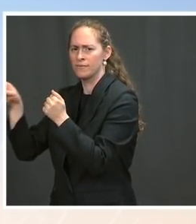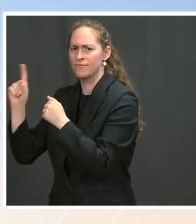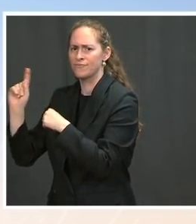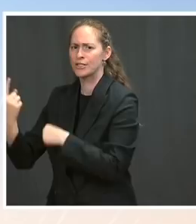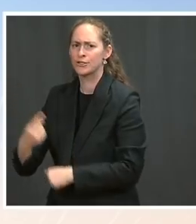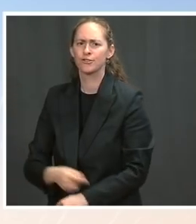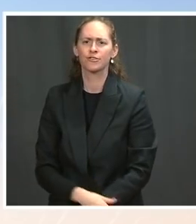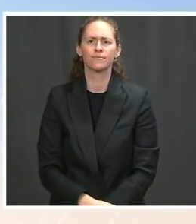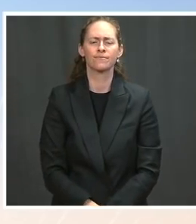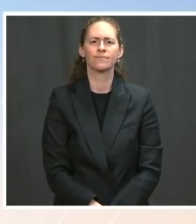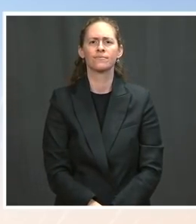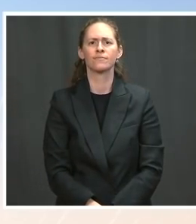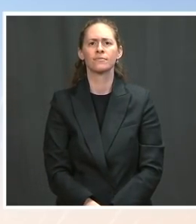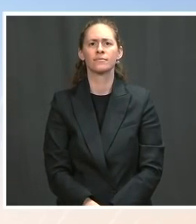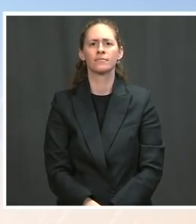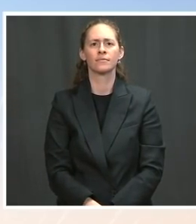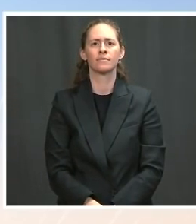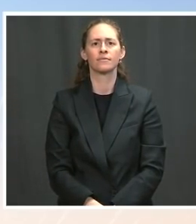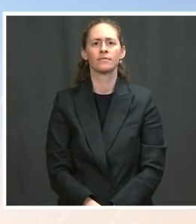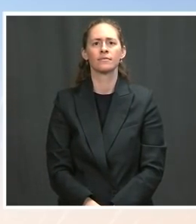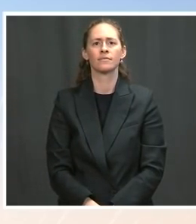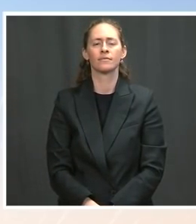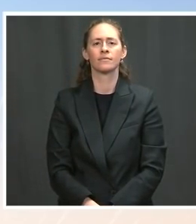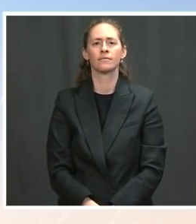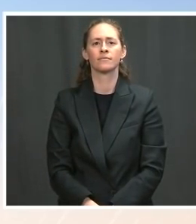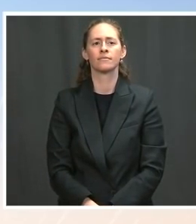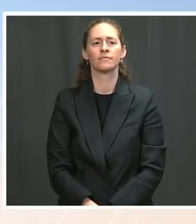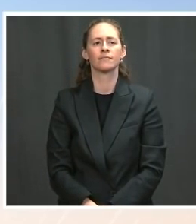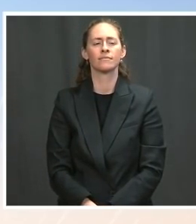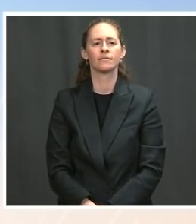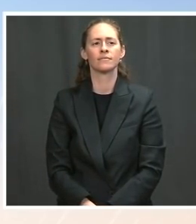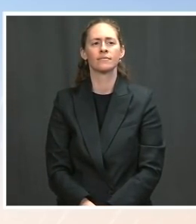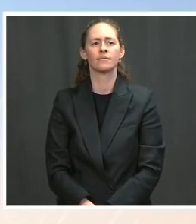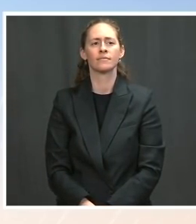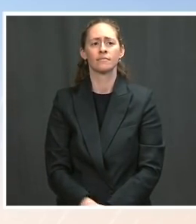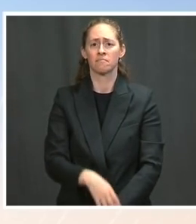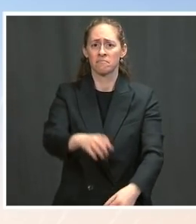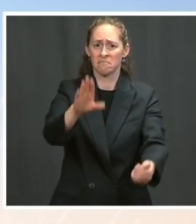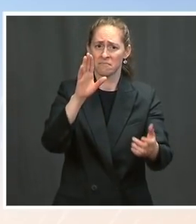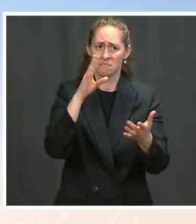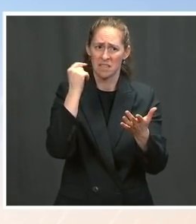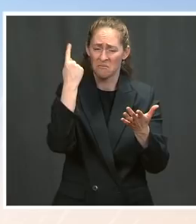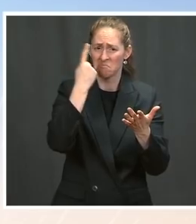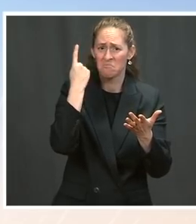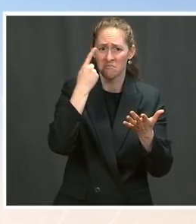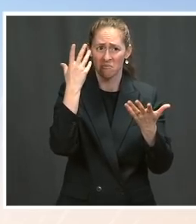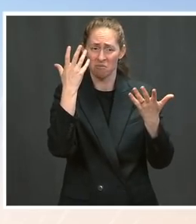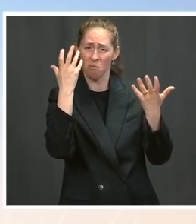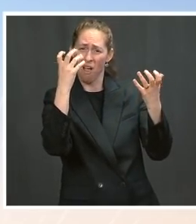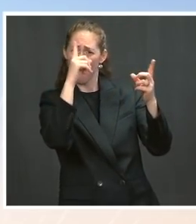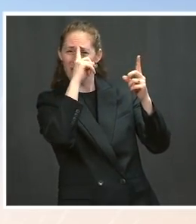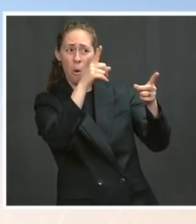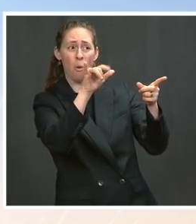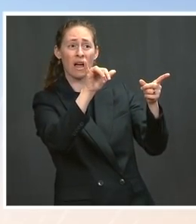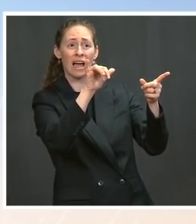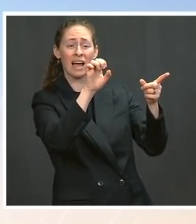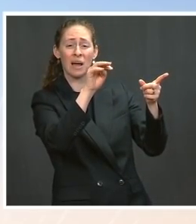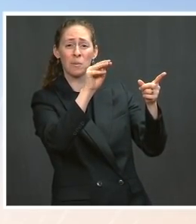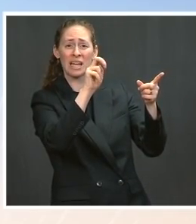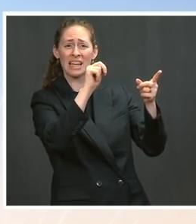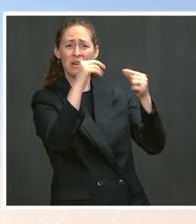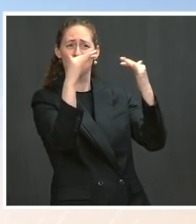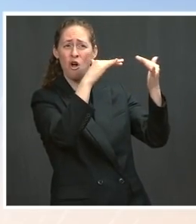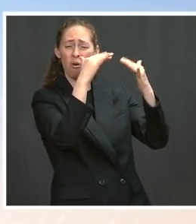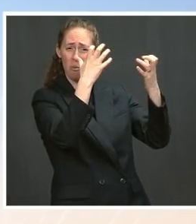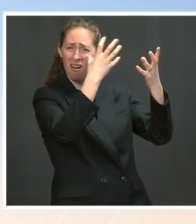towards Yemen and ending the war, do you still believe that you're on track as well? Or is this another sit-back in foreign policy for this administration? Ms.